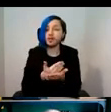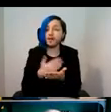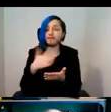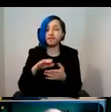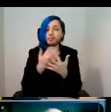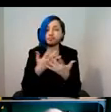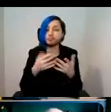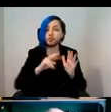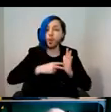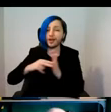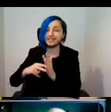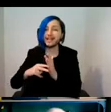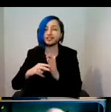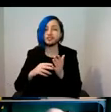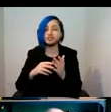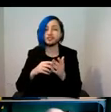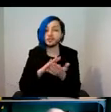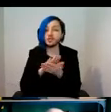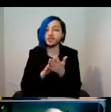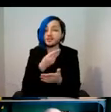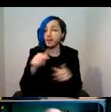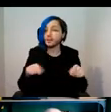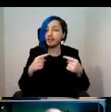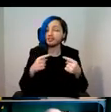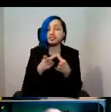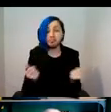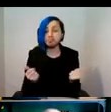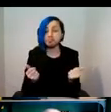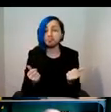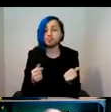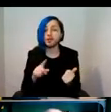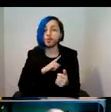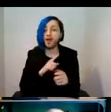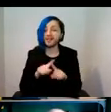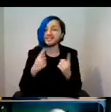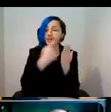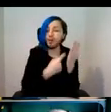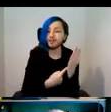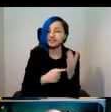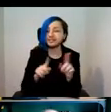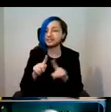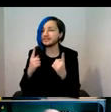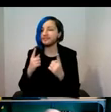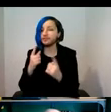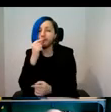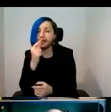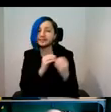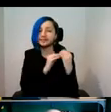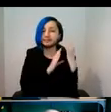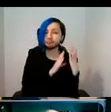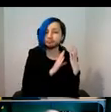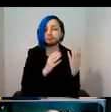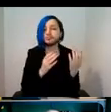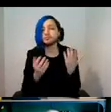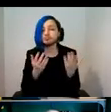the challenges in reference to multiple collection policies and mandates and capacity and capability